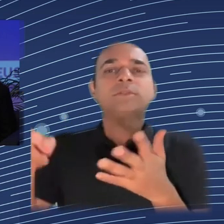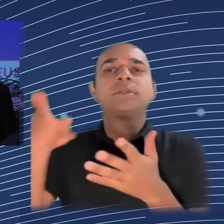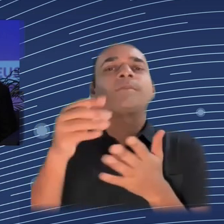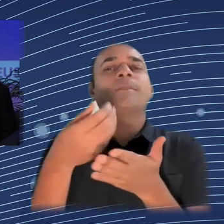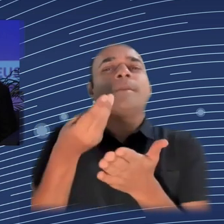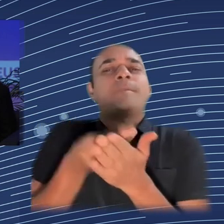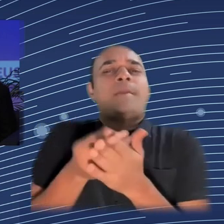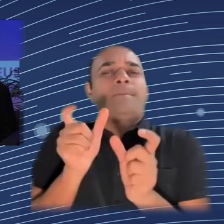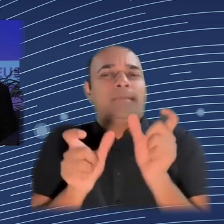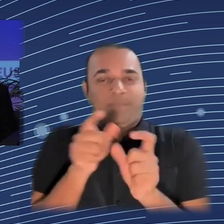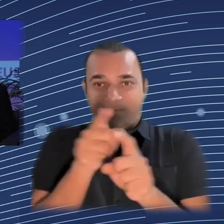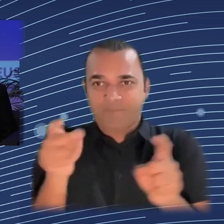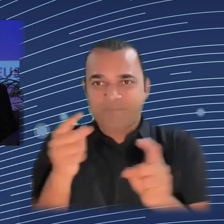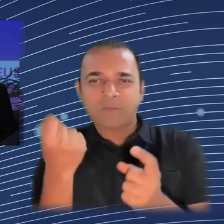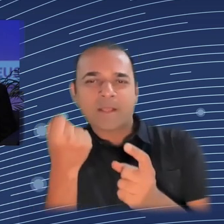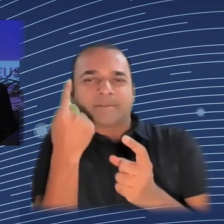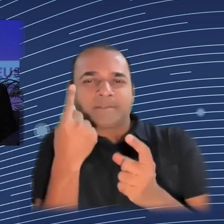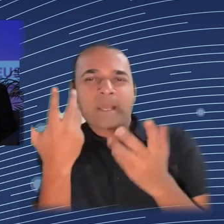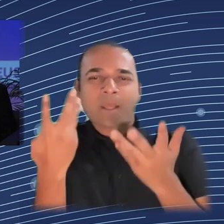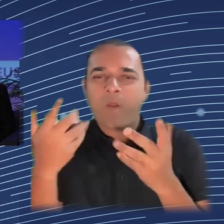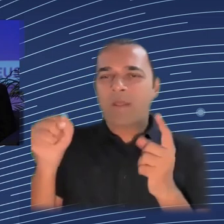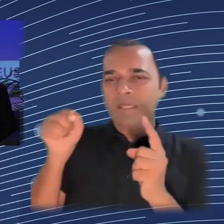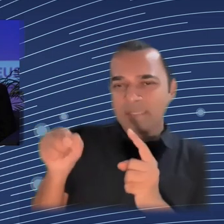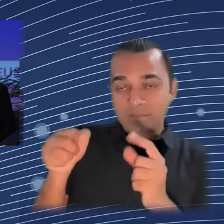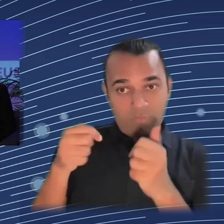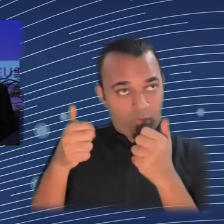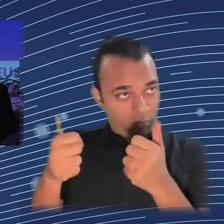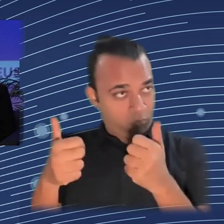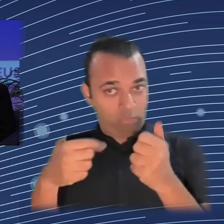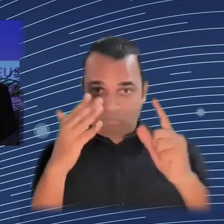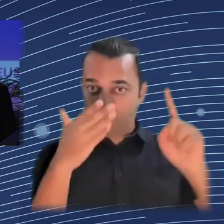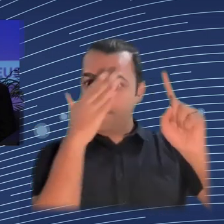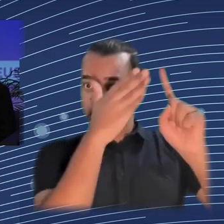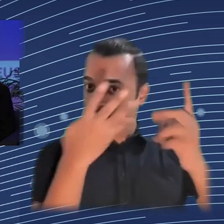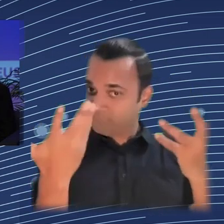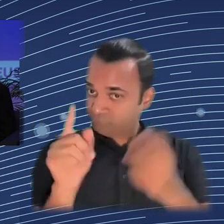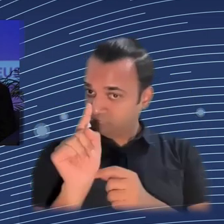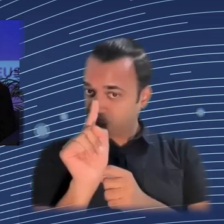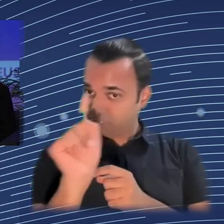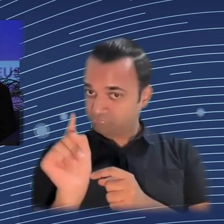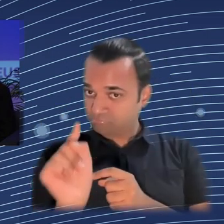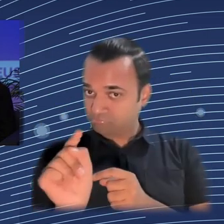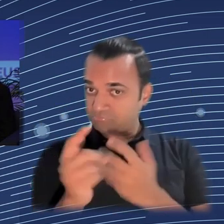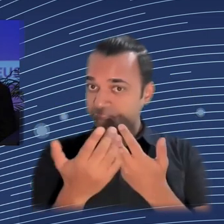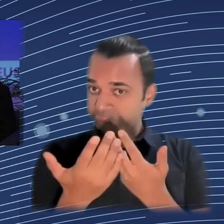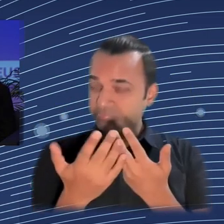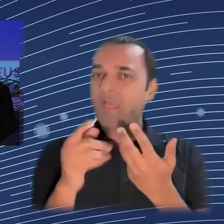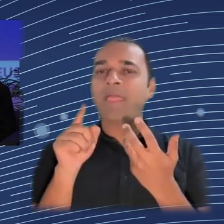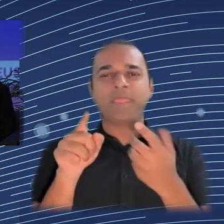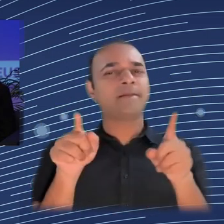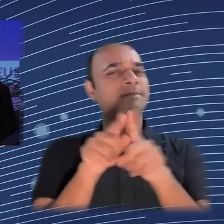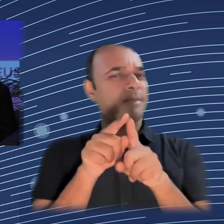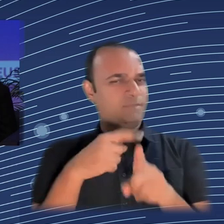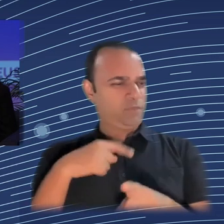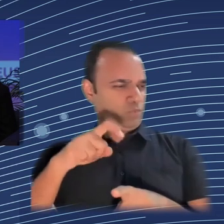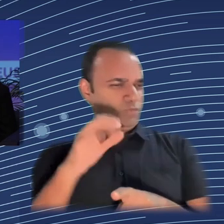that a new drug hits the market. We would not be taking that drug and be putting that drug in